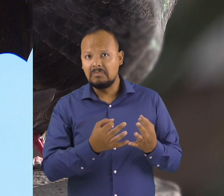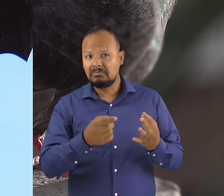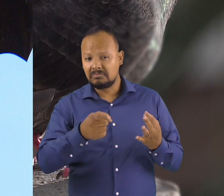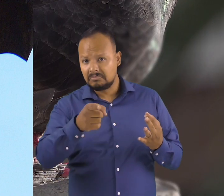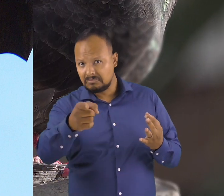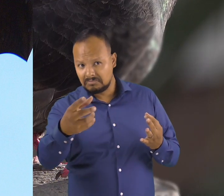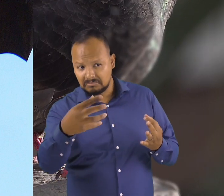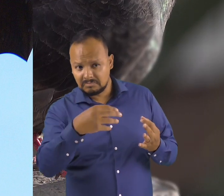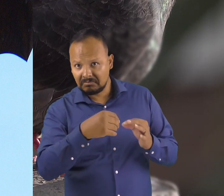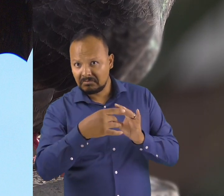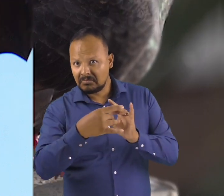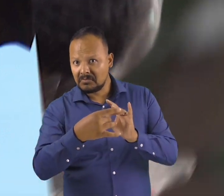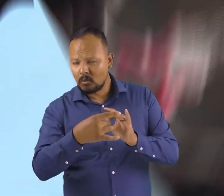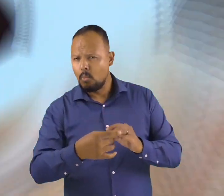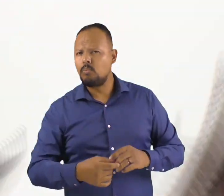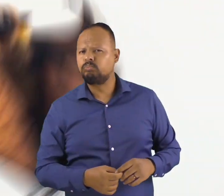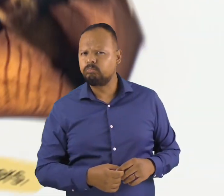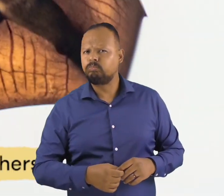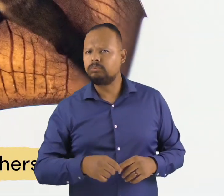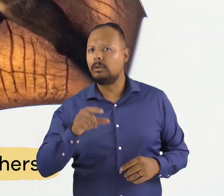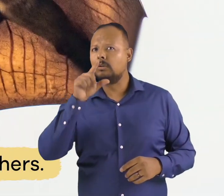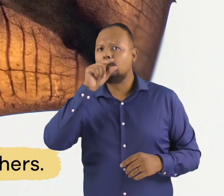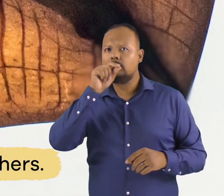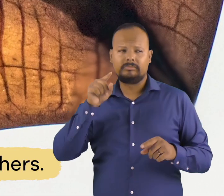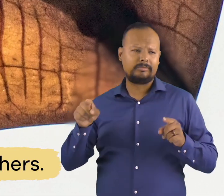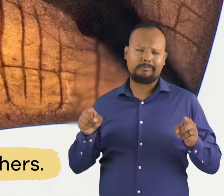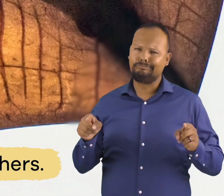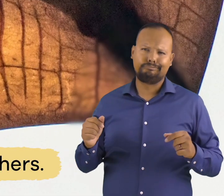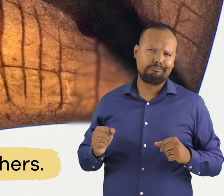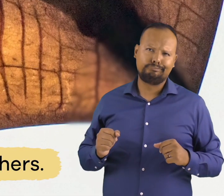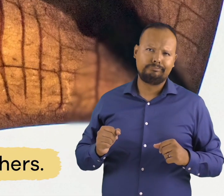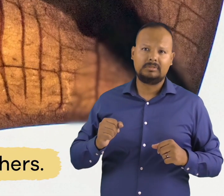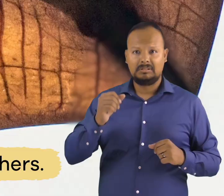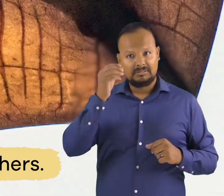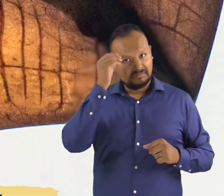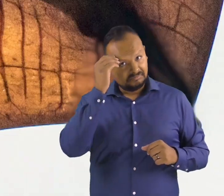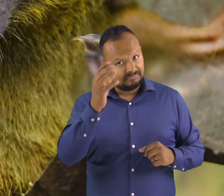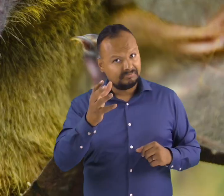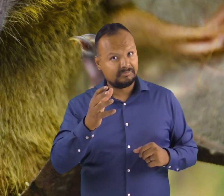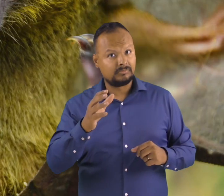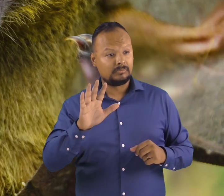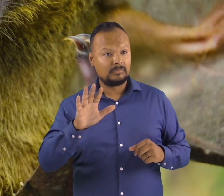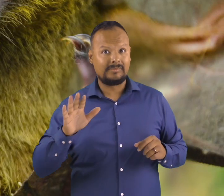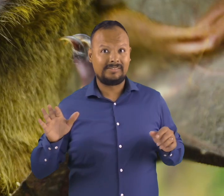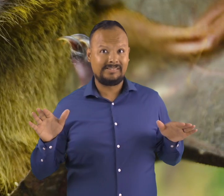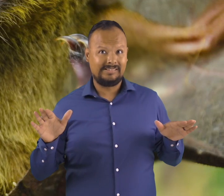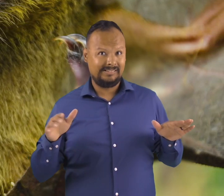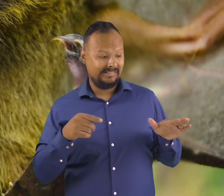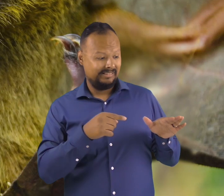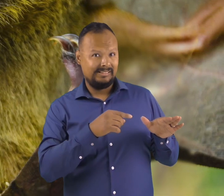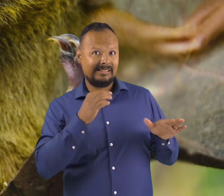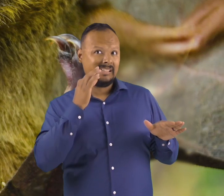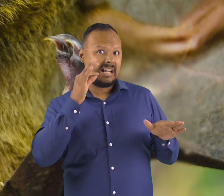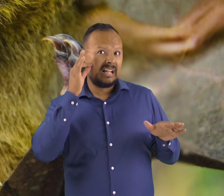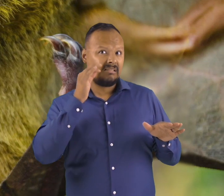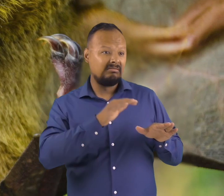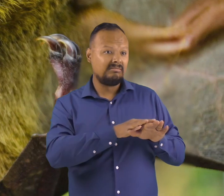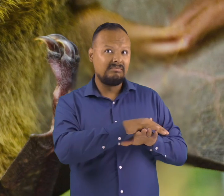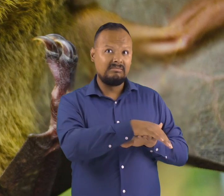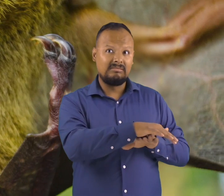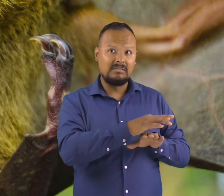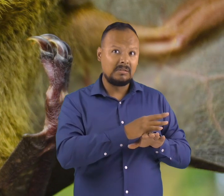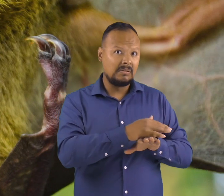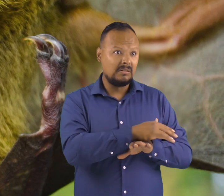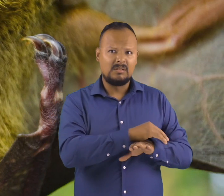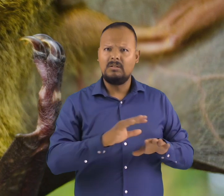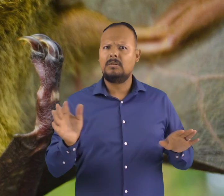to a bird. Plus, bats don't have feathers. Instead, they have fur